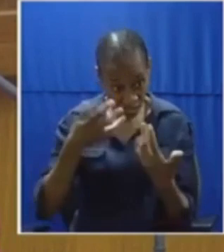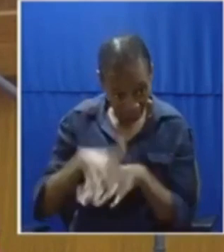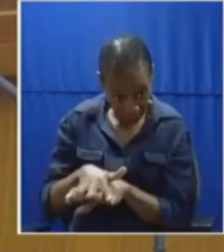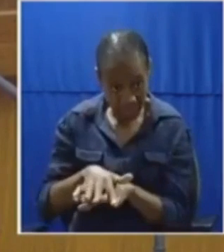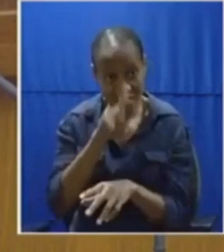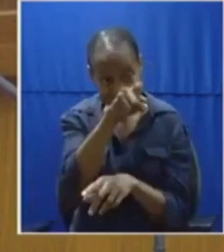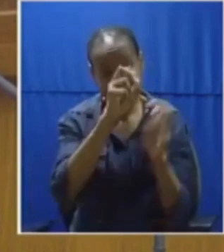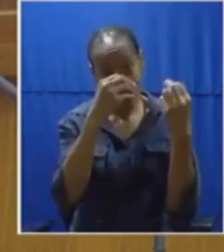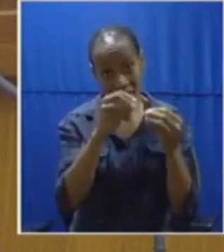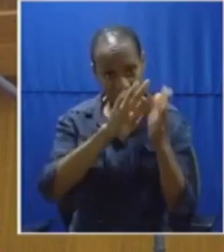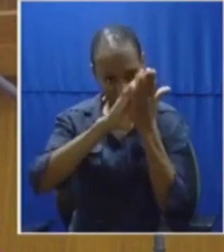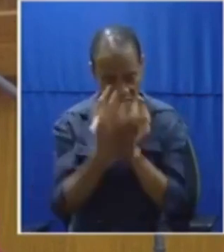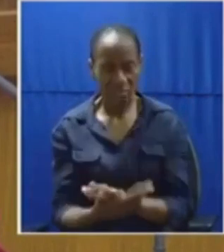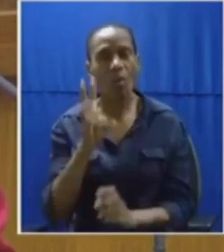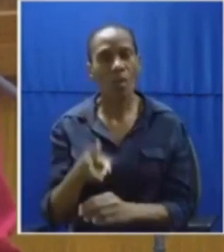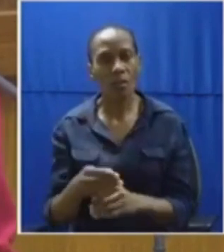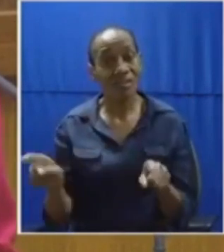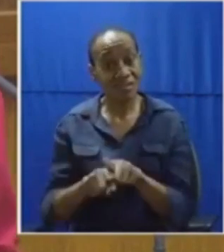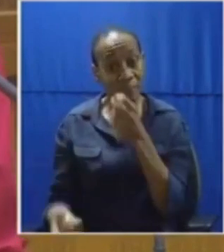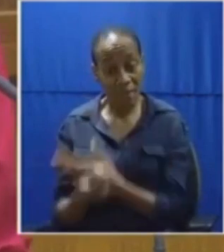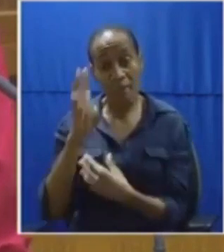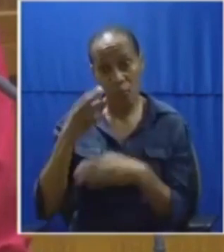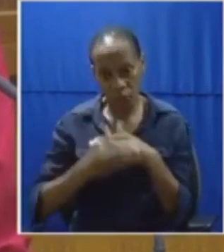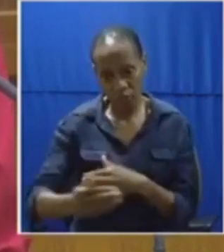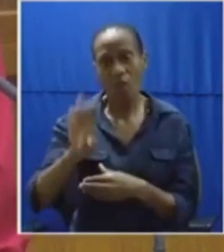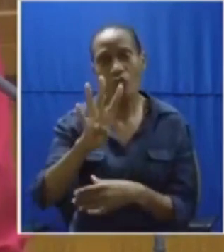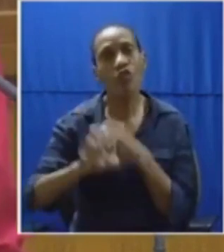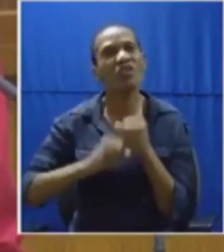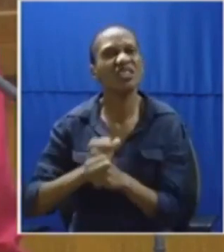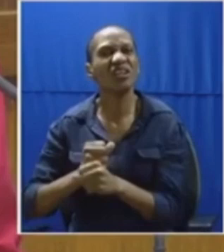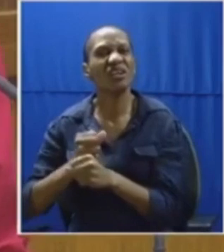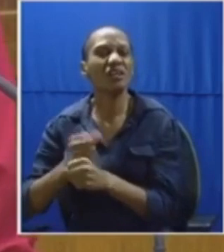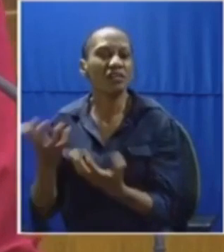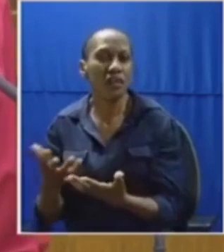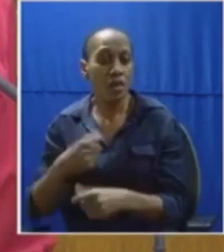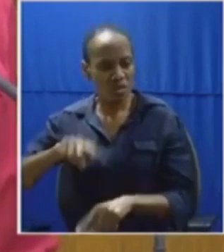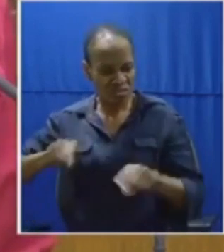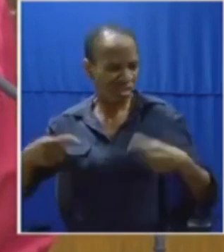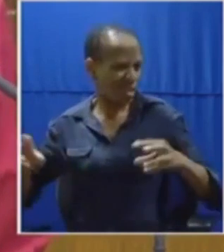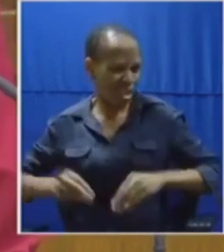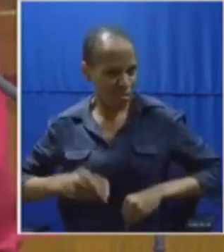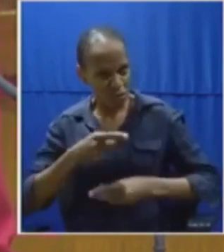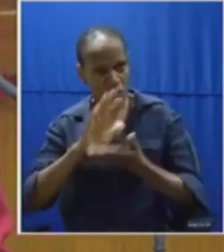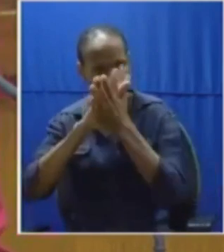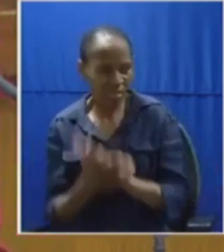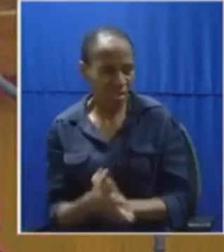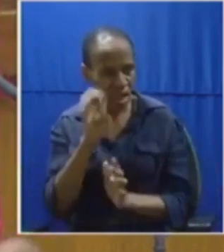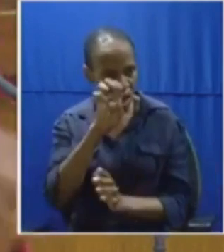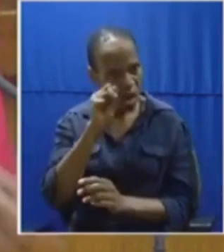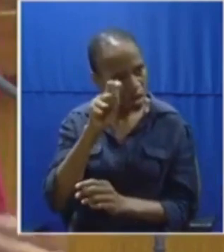and still active in the next 30 to 40 years who are not going to allow you to destroy ESCOM for quick personal gains.